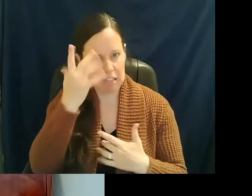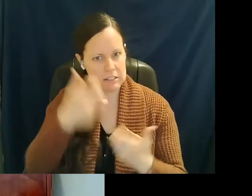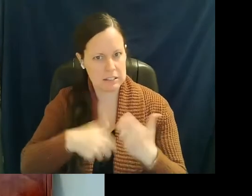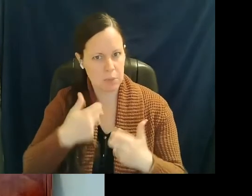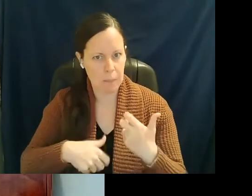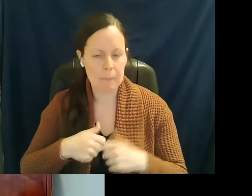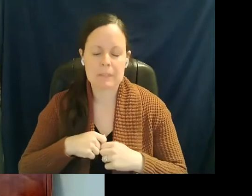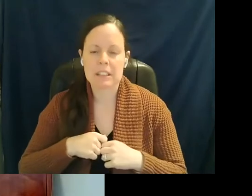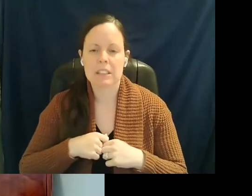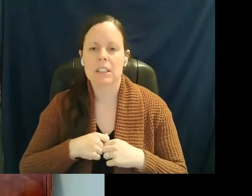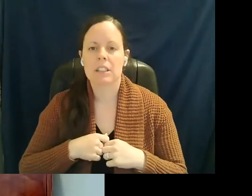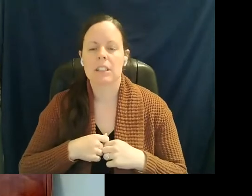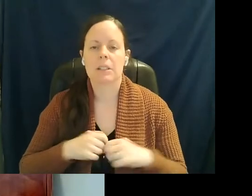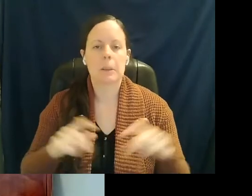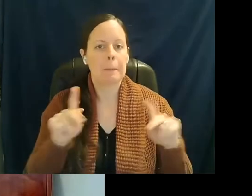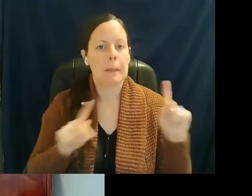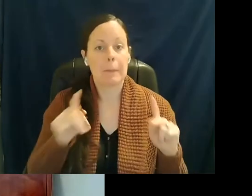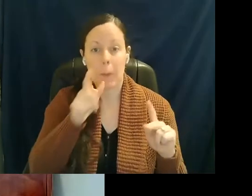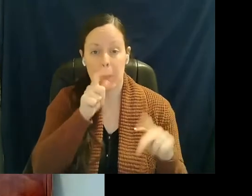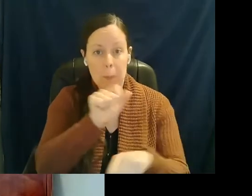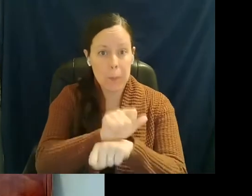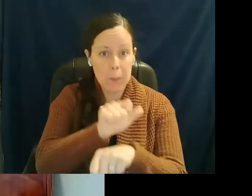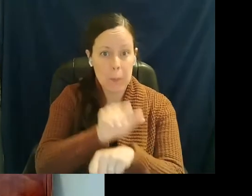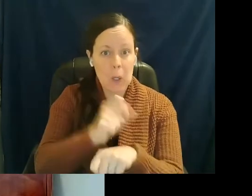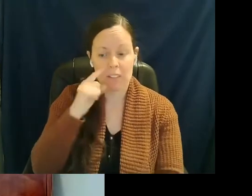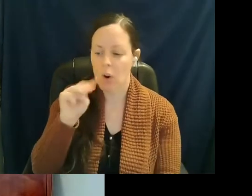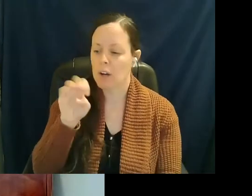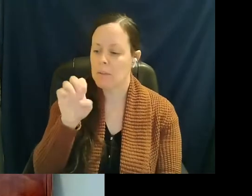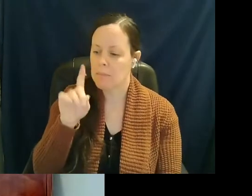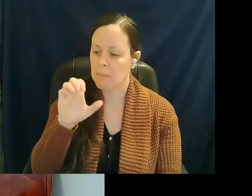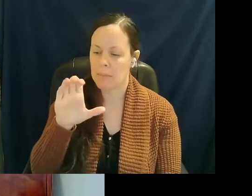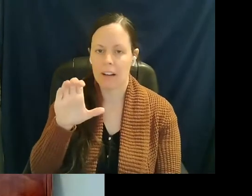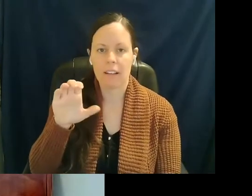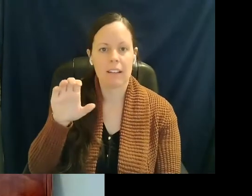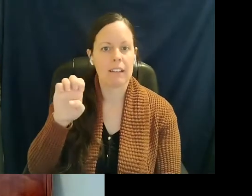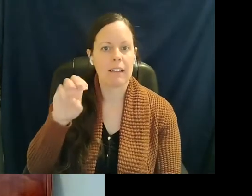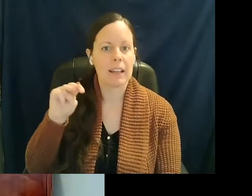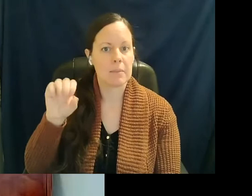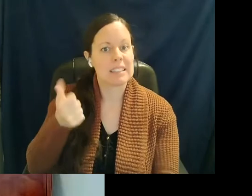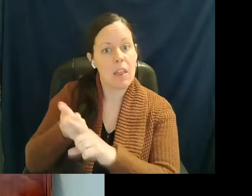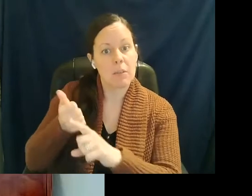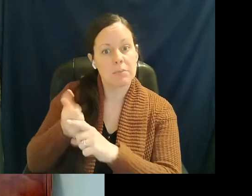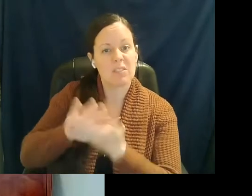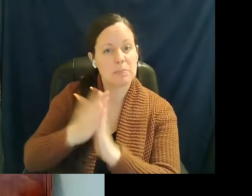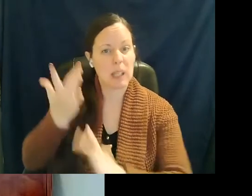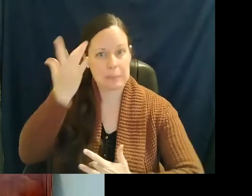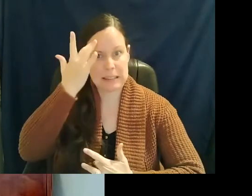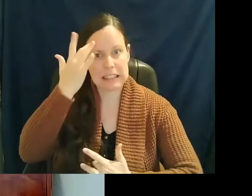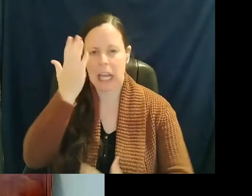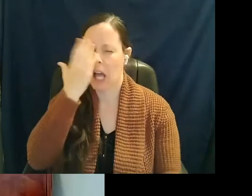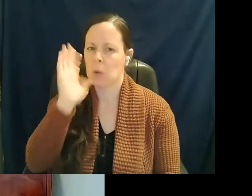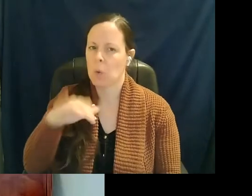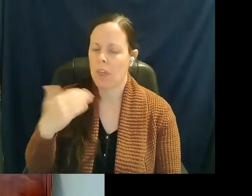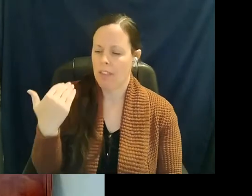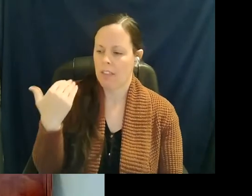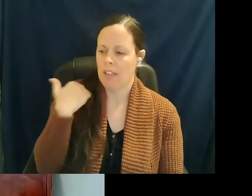individuals who work for Medic EMS. They may become sick. I know the last time that